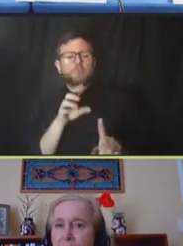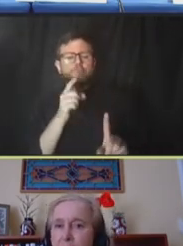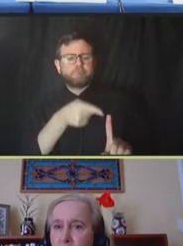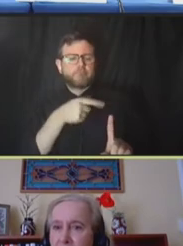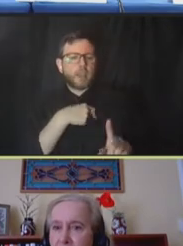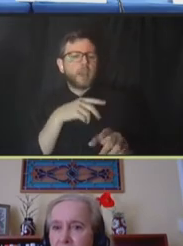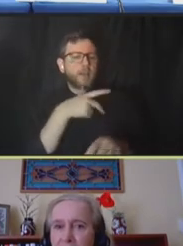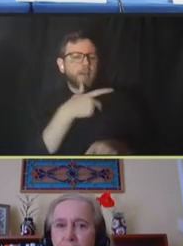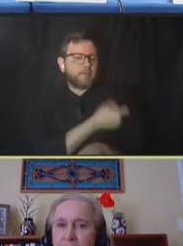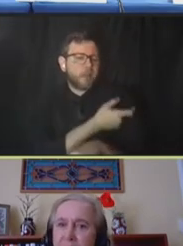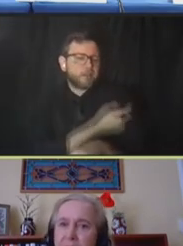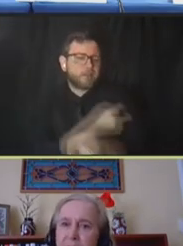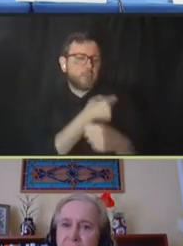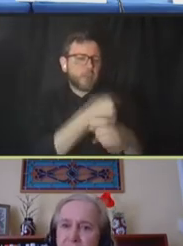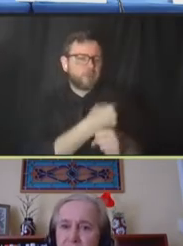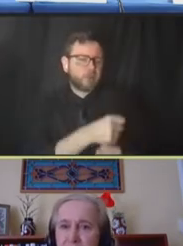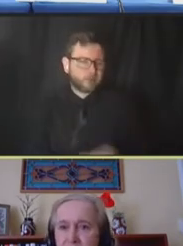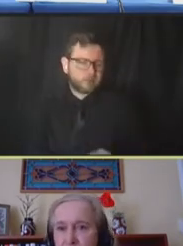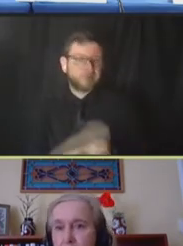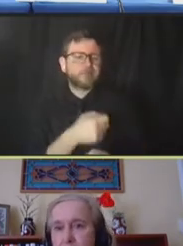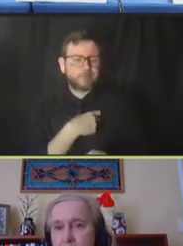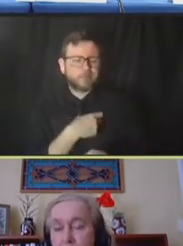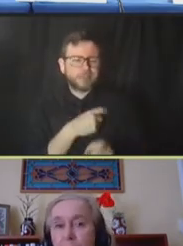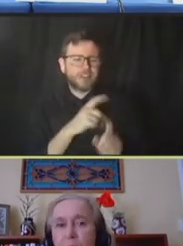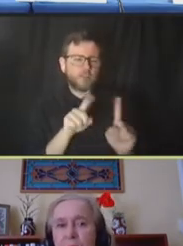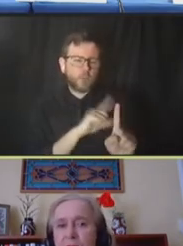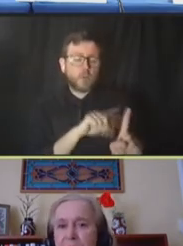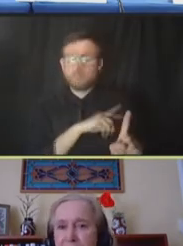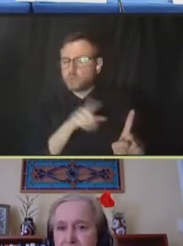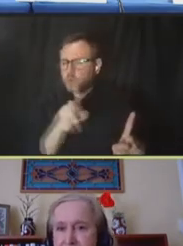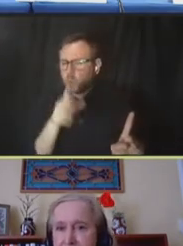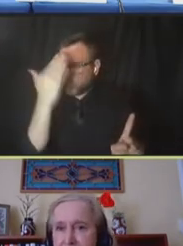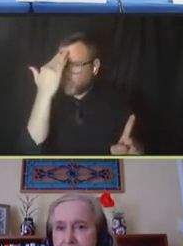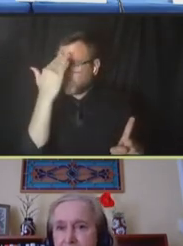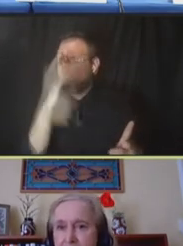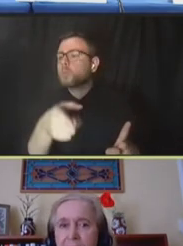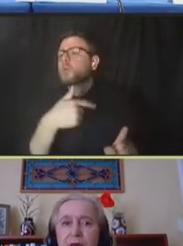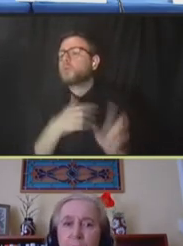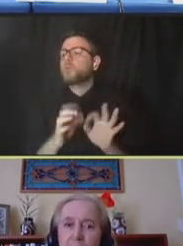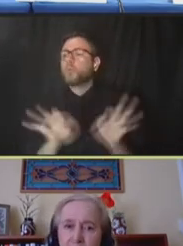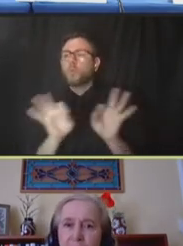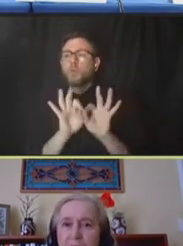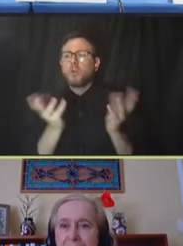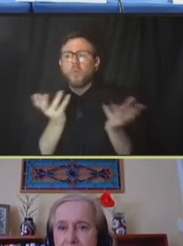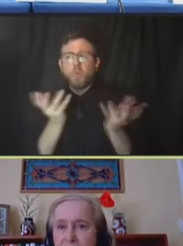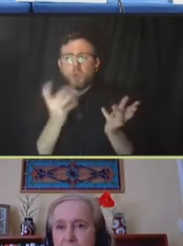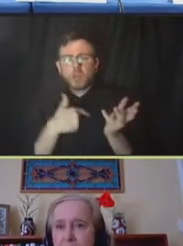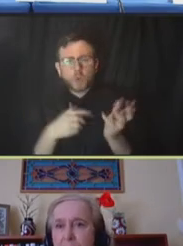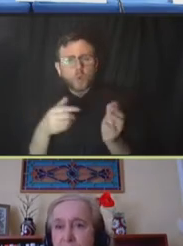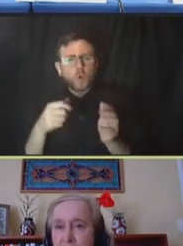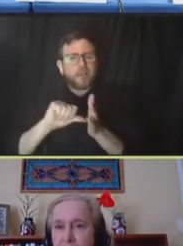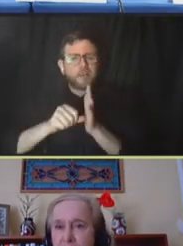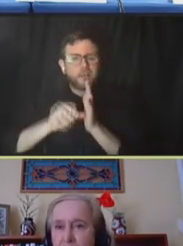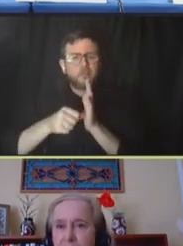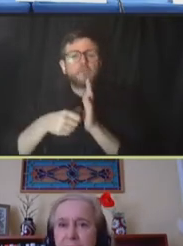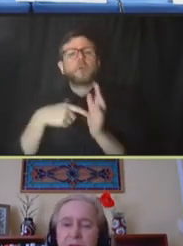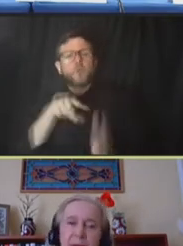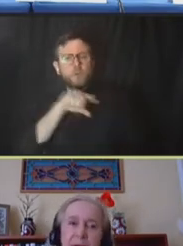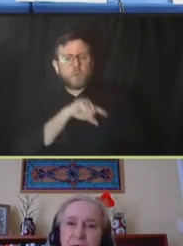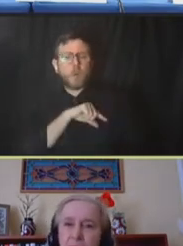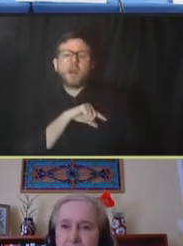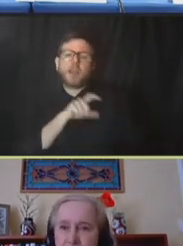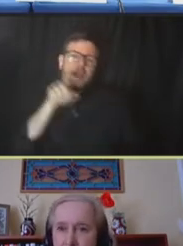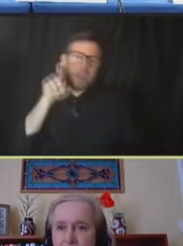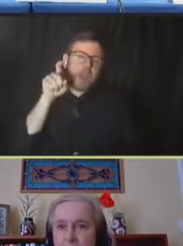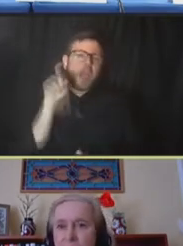I know you're well aware of, but I think it's very important to emphasize that, that quality has to be preserved. It's